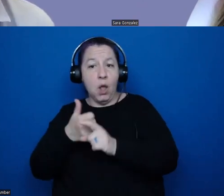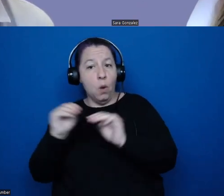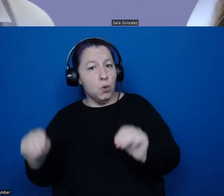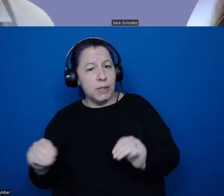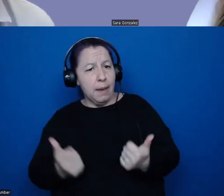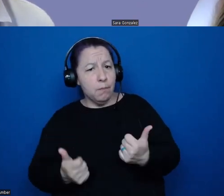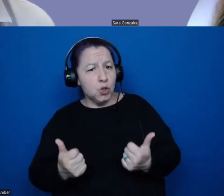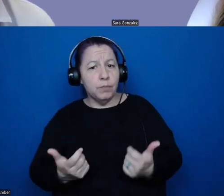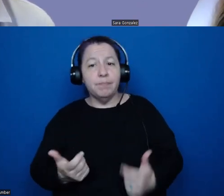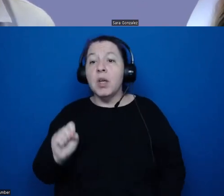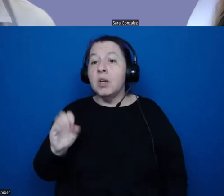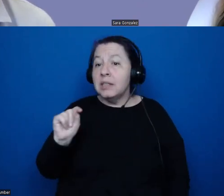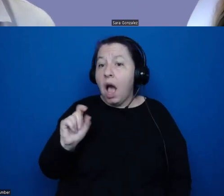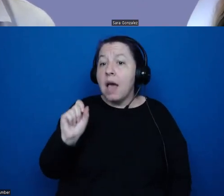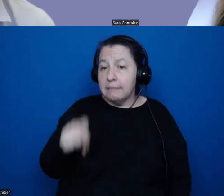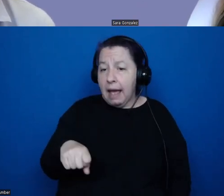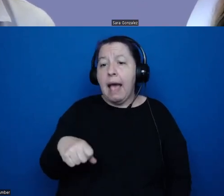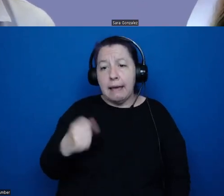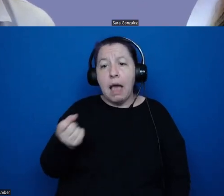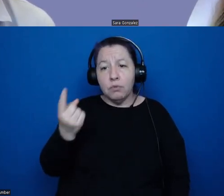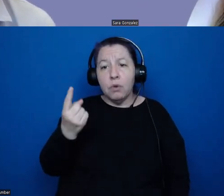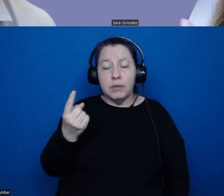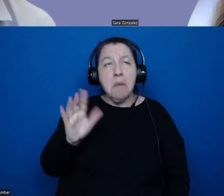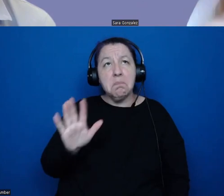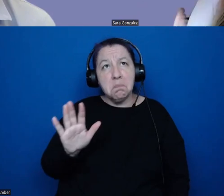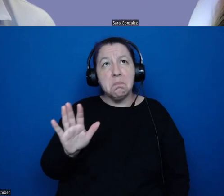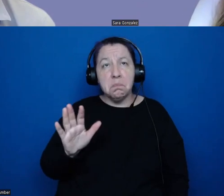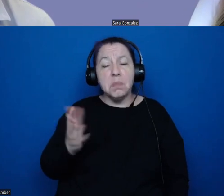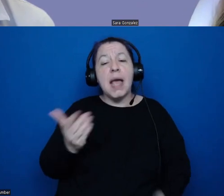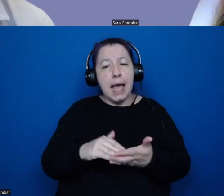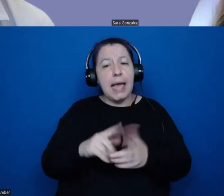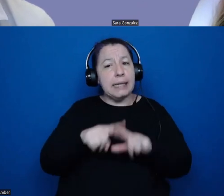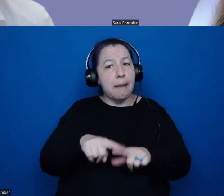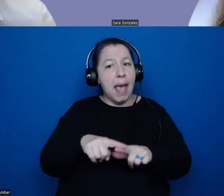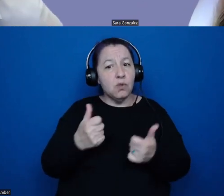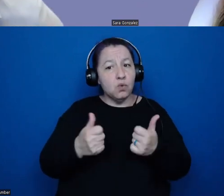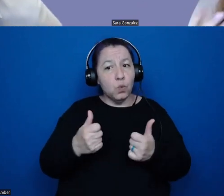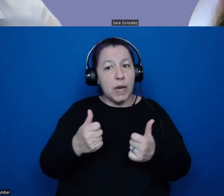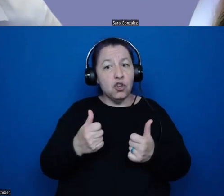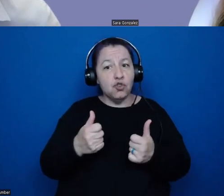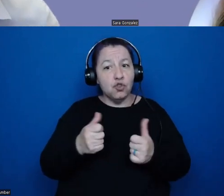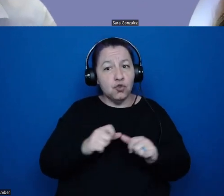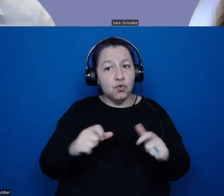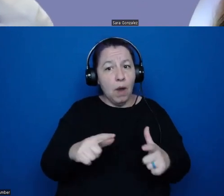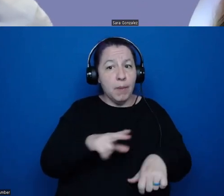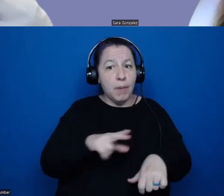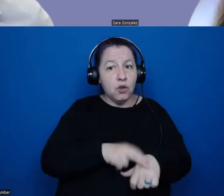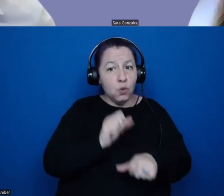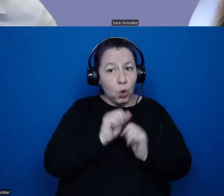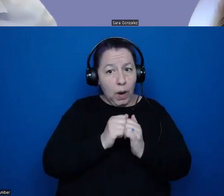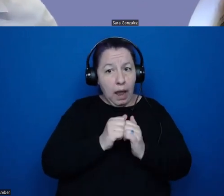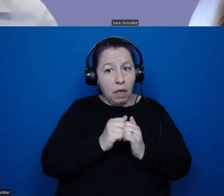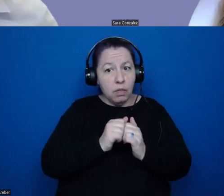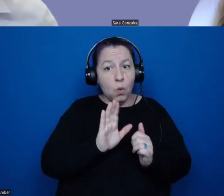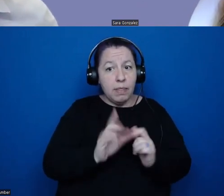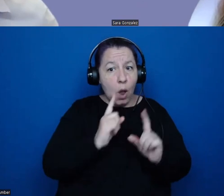Scott, I could certainly see whether like, again, this would be depending upon what nation you're working with, what they would want to have happen in the case